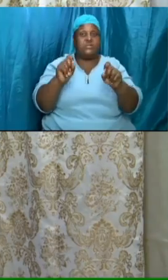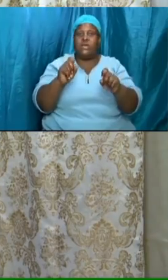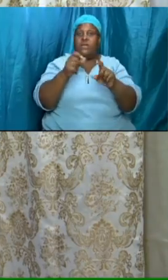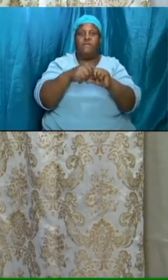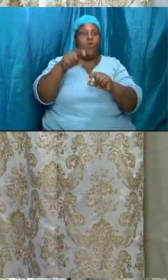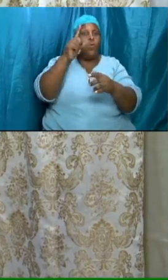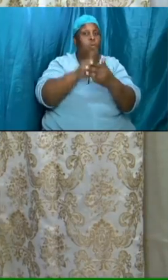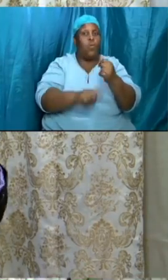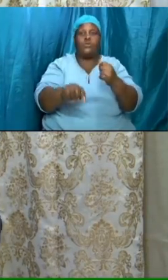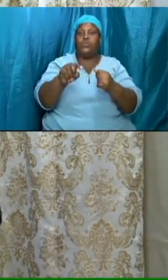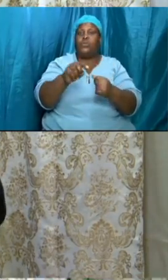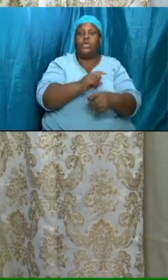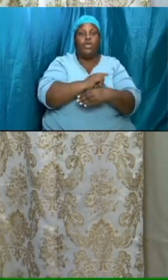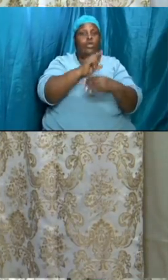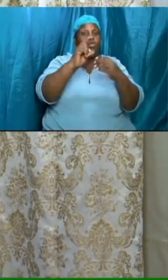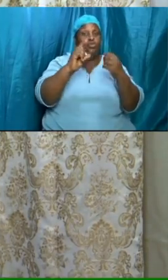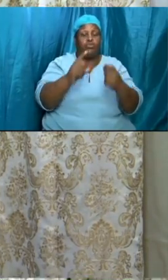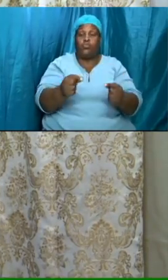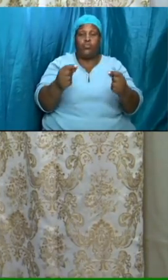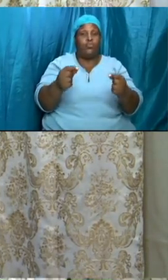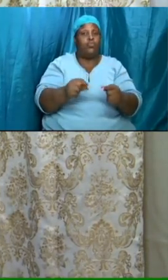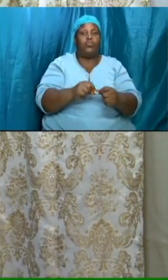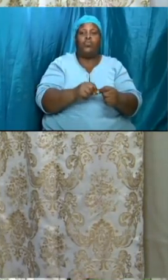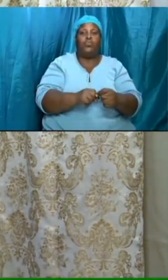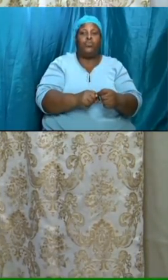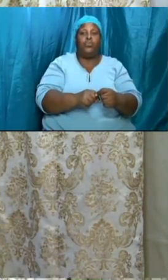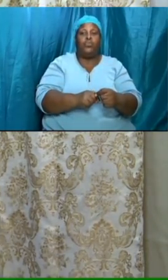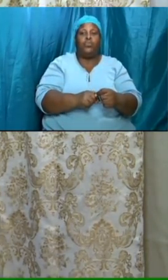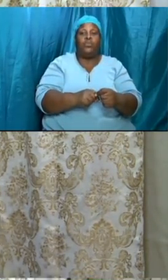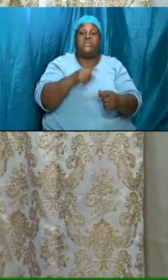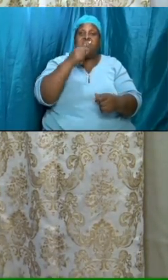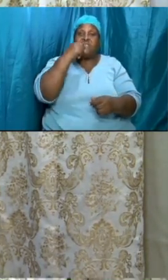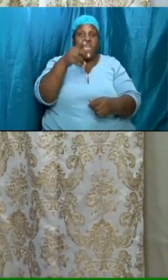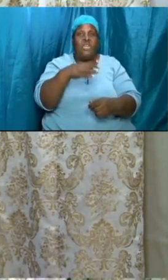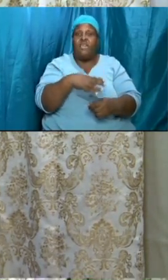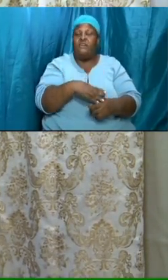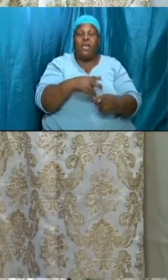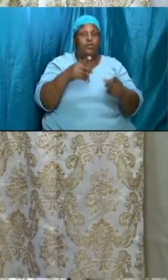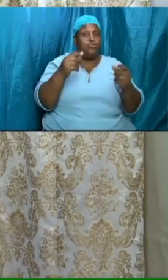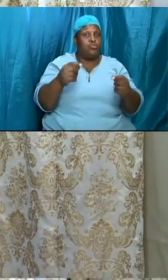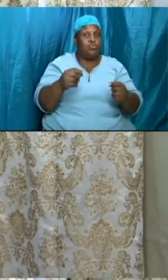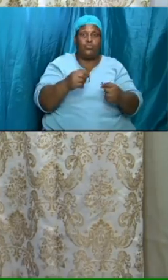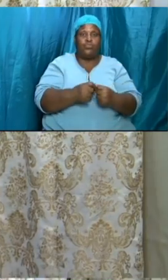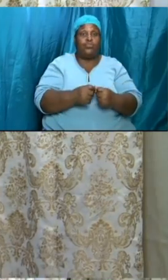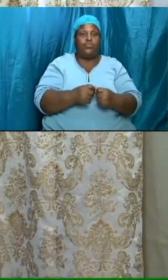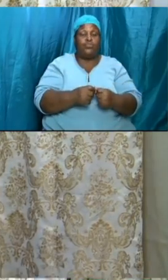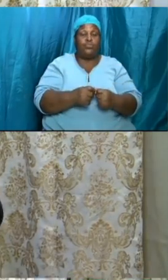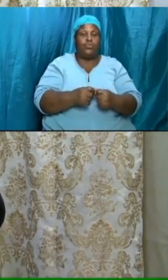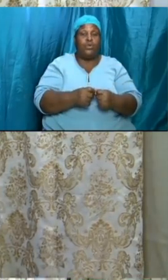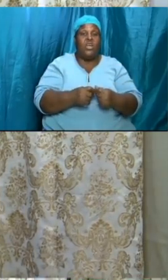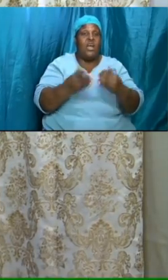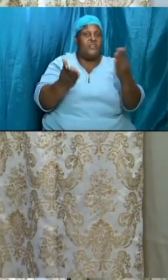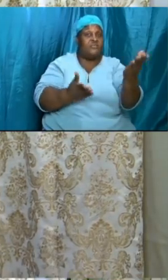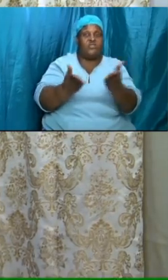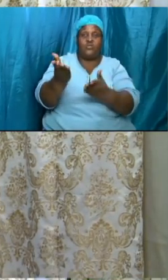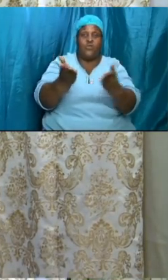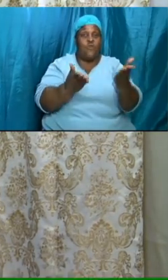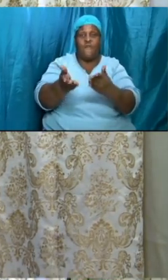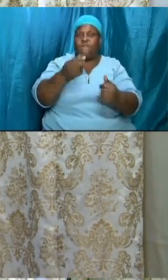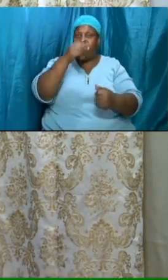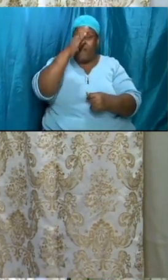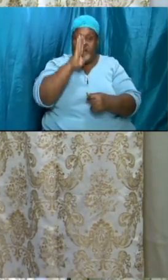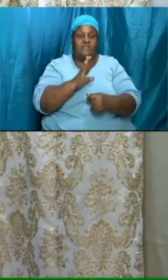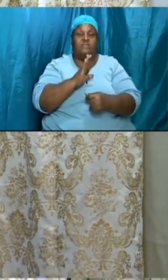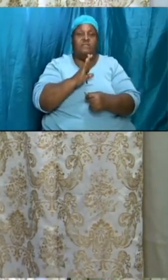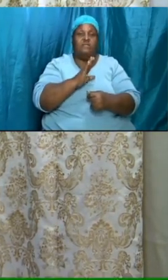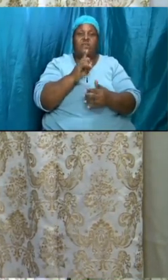and how we live and serve him since we have become christians emphatically yes